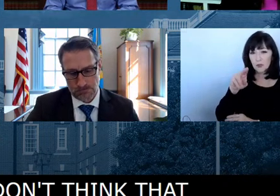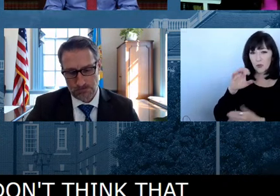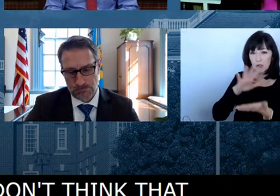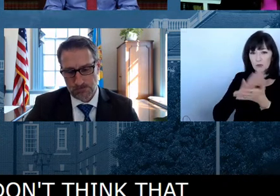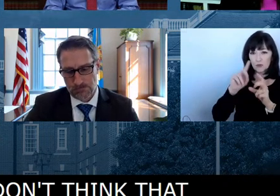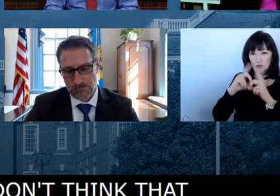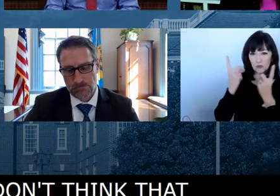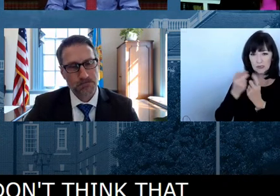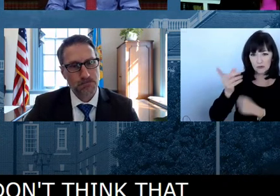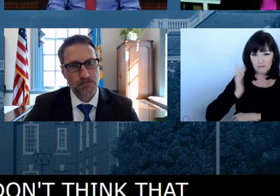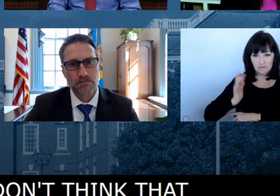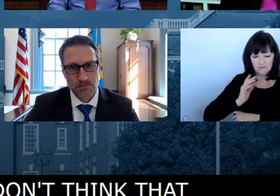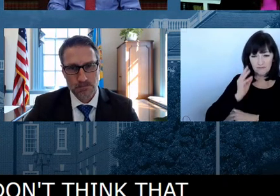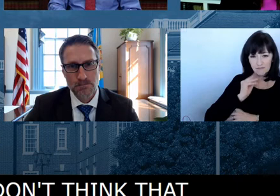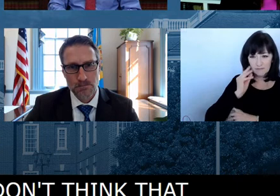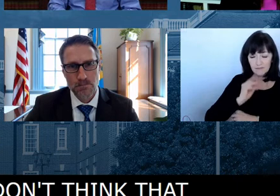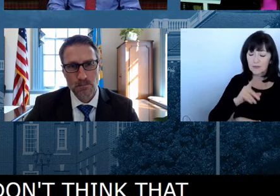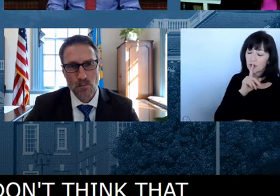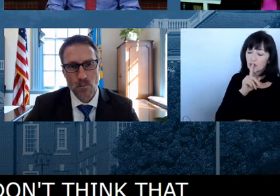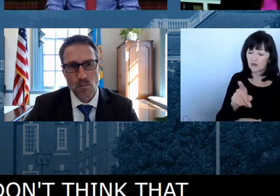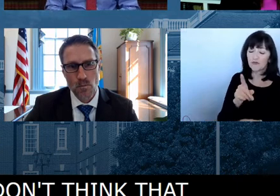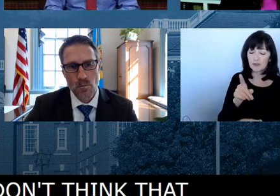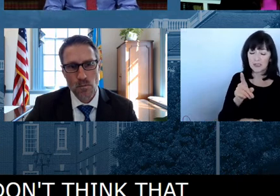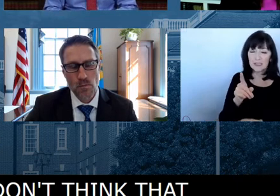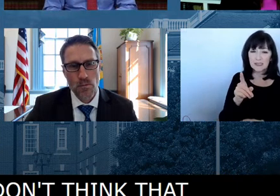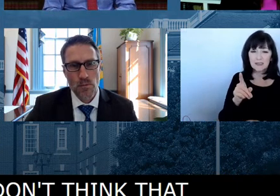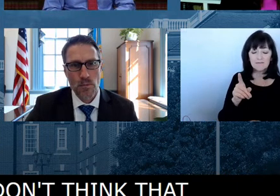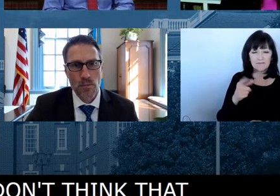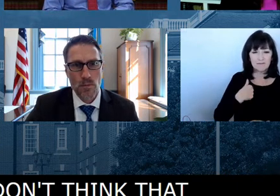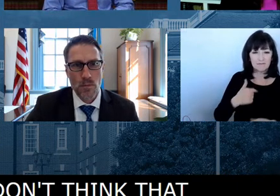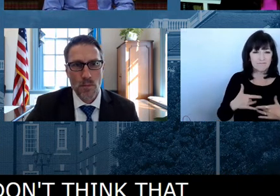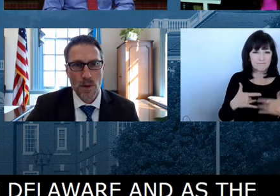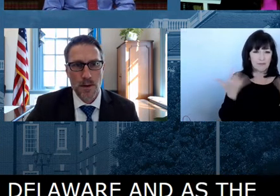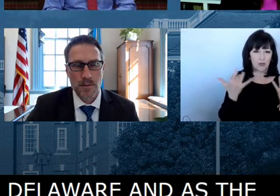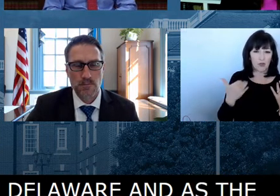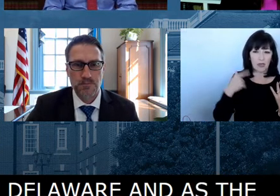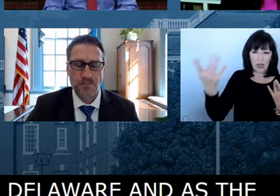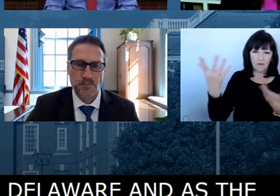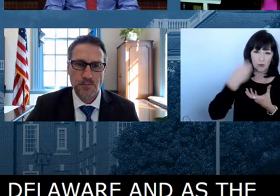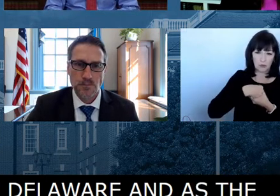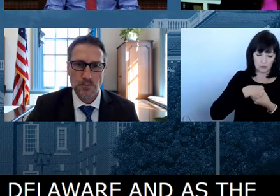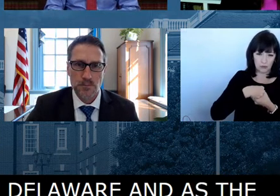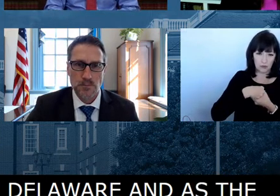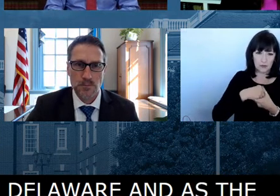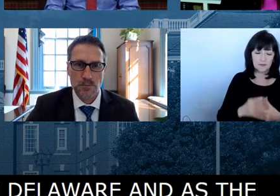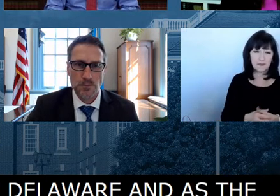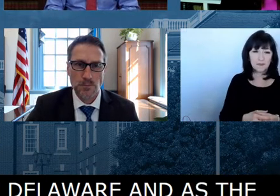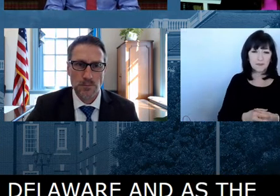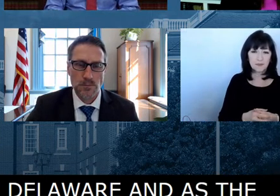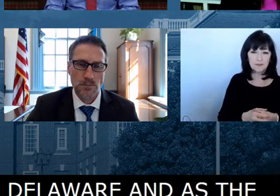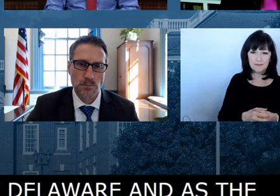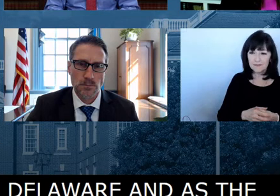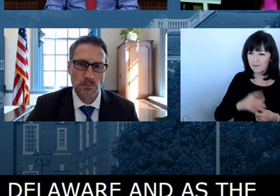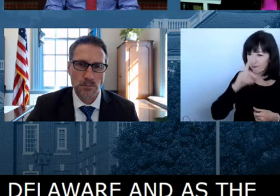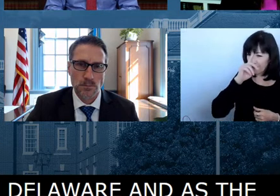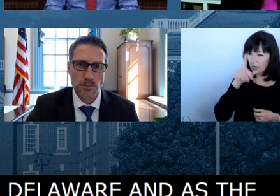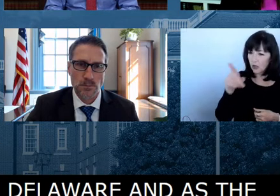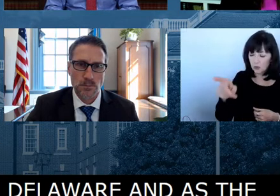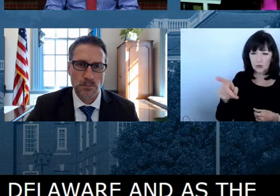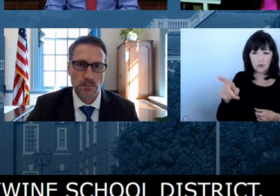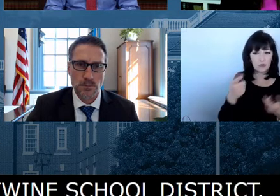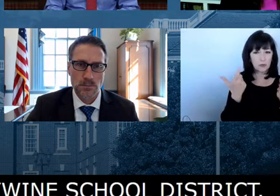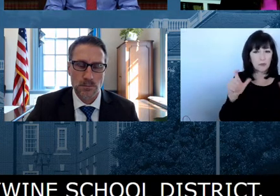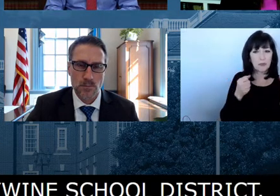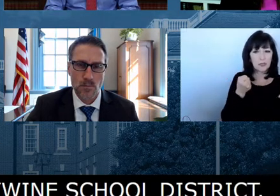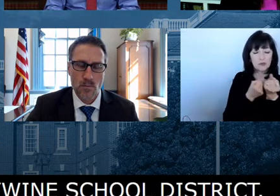delighted and excited to have you on our team. You've hit the ground running. We were, and I think you were very instrumental in helping